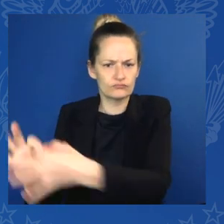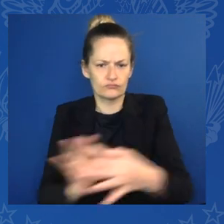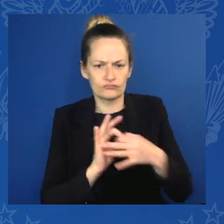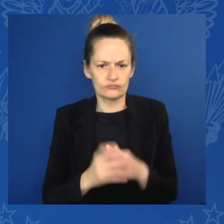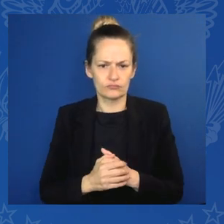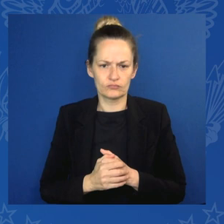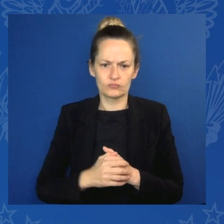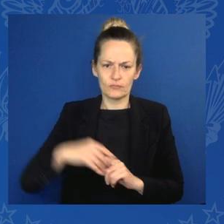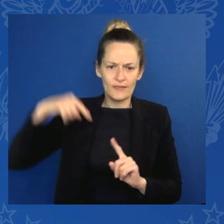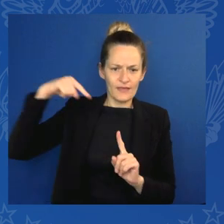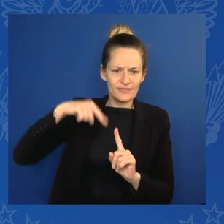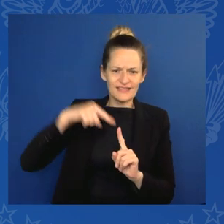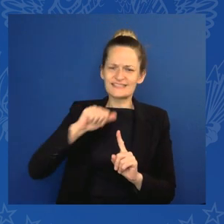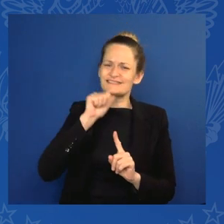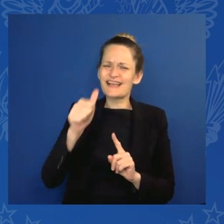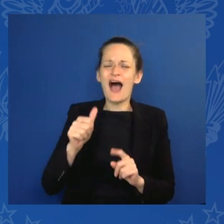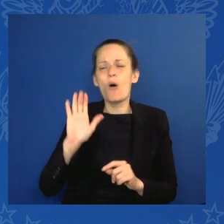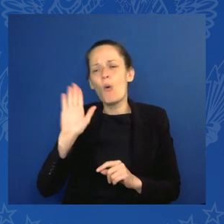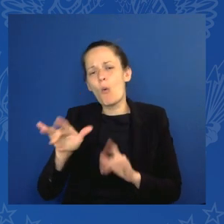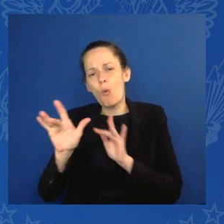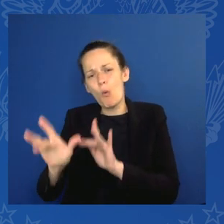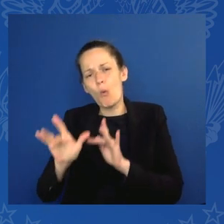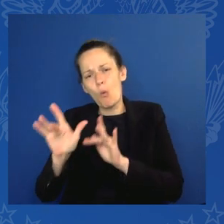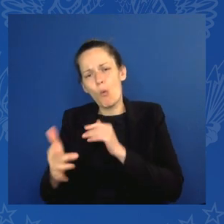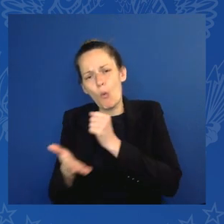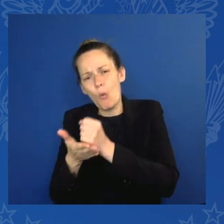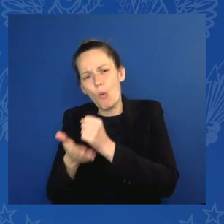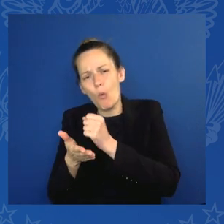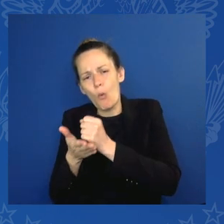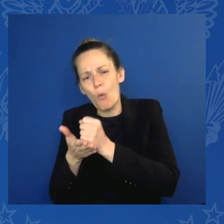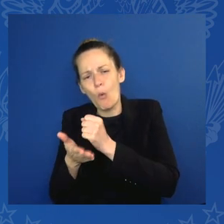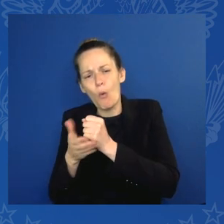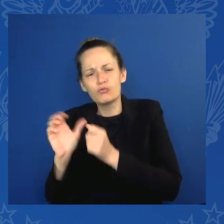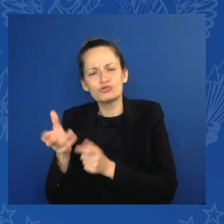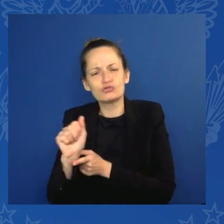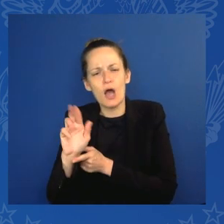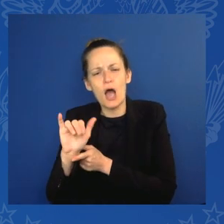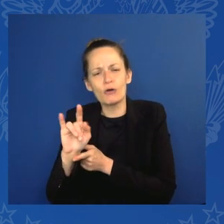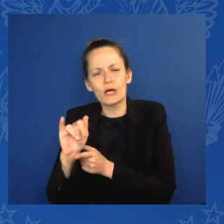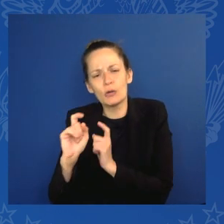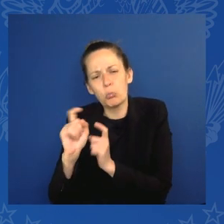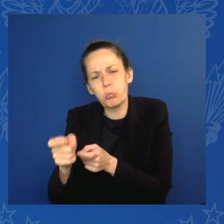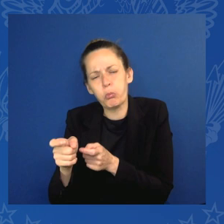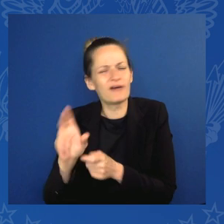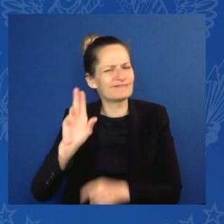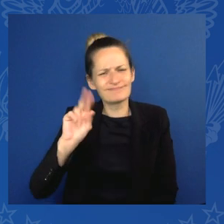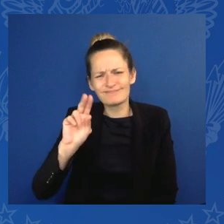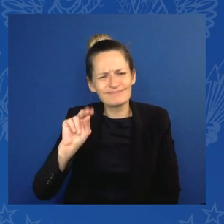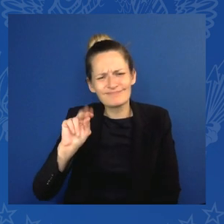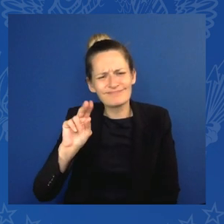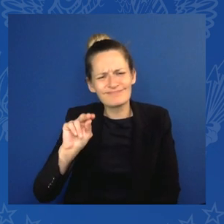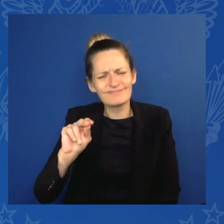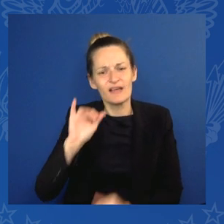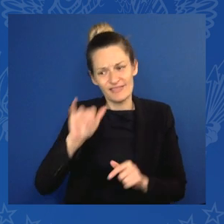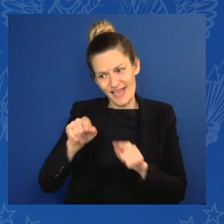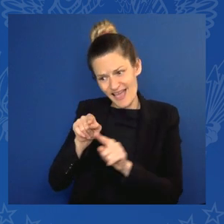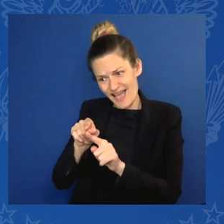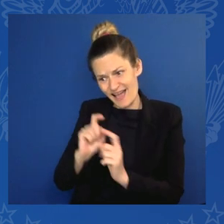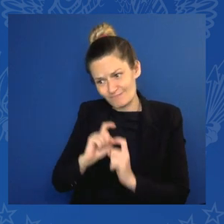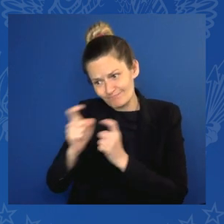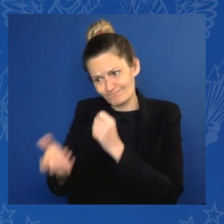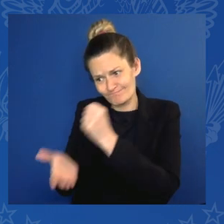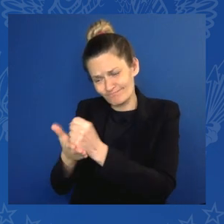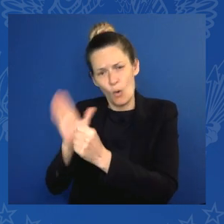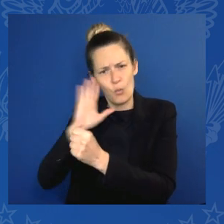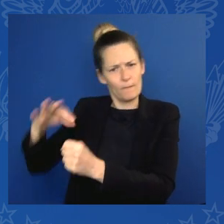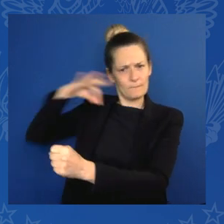returns for everyone, including the American people and the people of all our nations. It will boost all of our economies. It's a chance